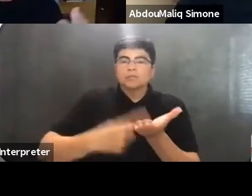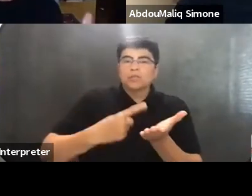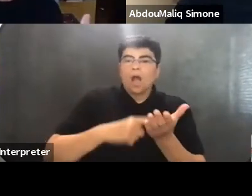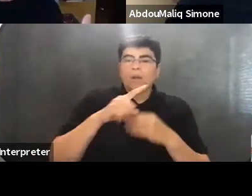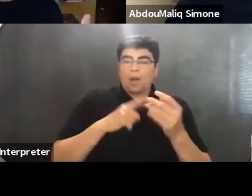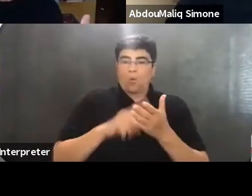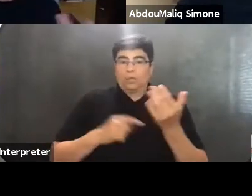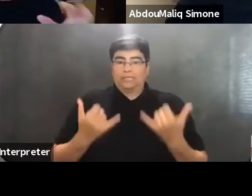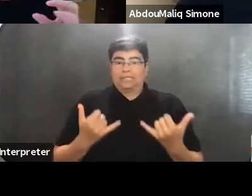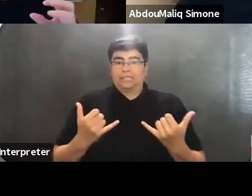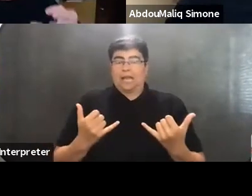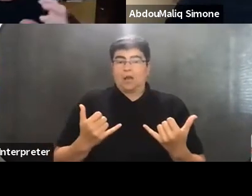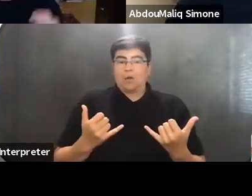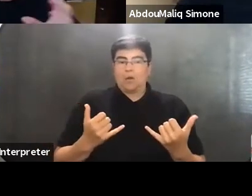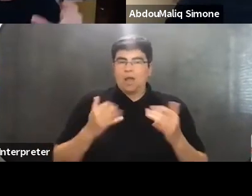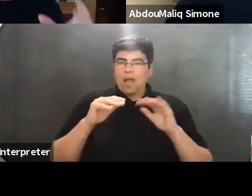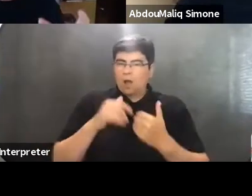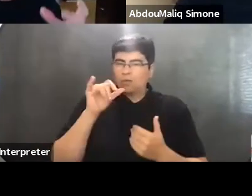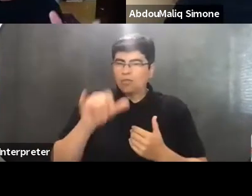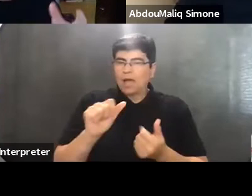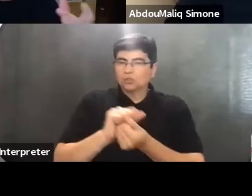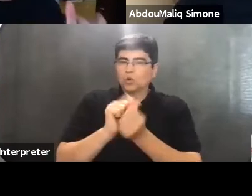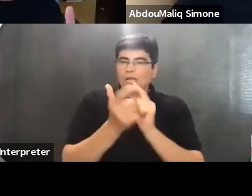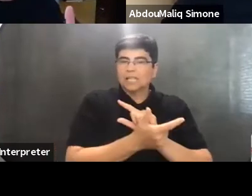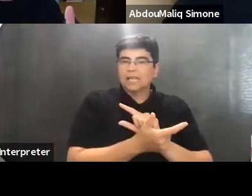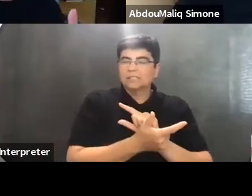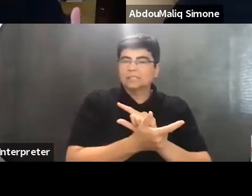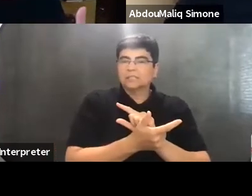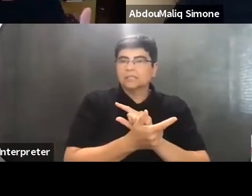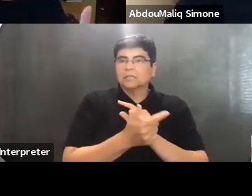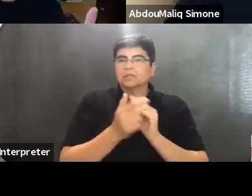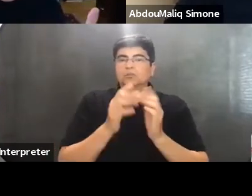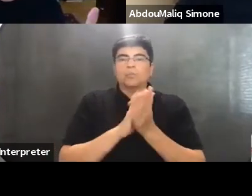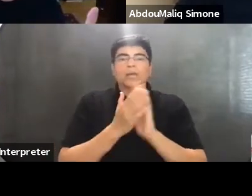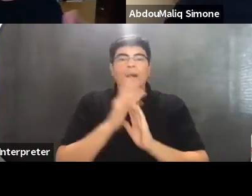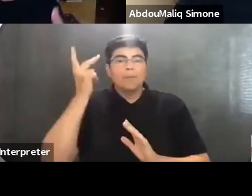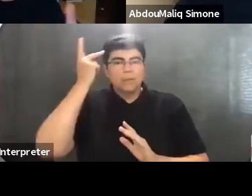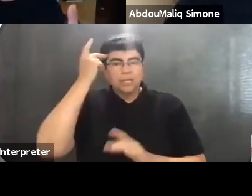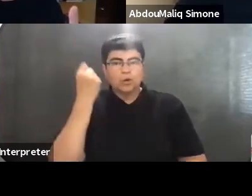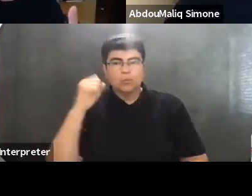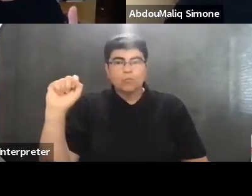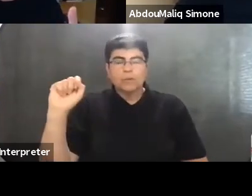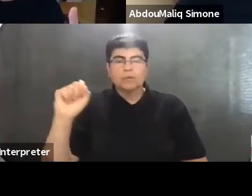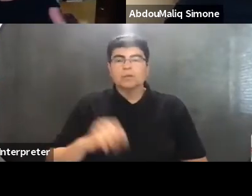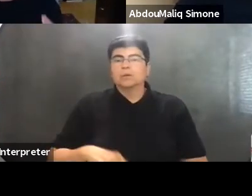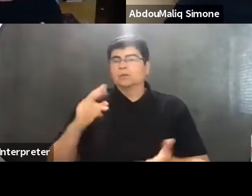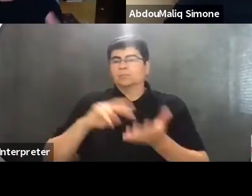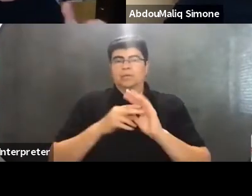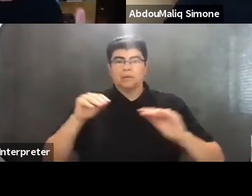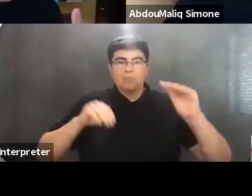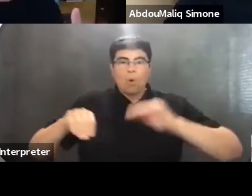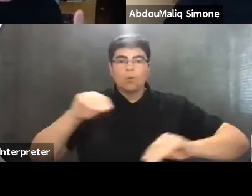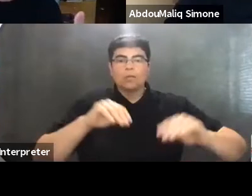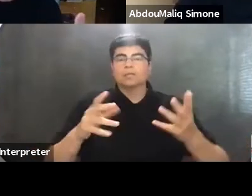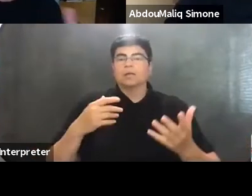existing now, how that translates into political movements, how mobilization, I mean, partially